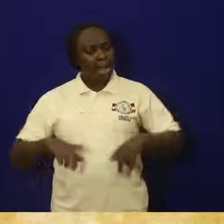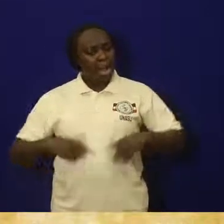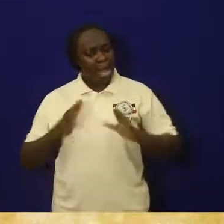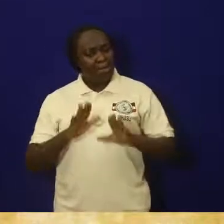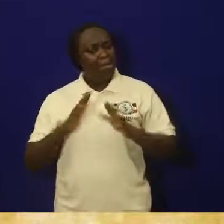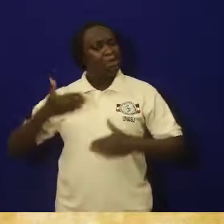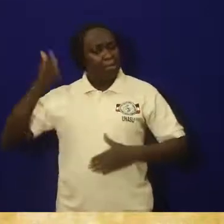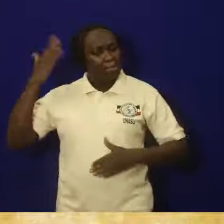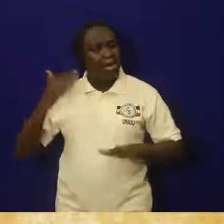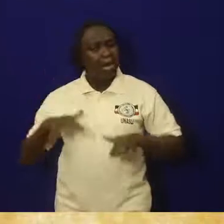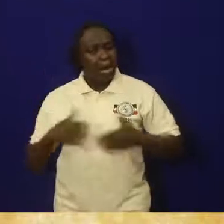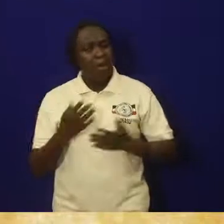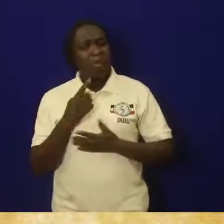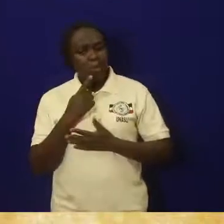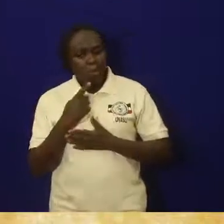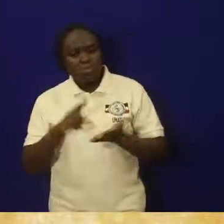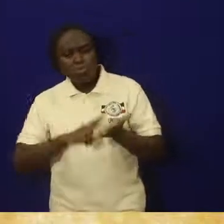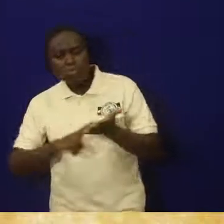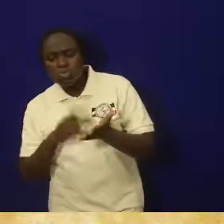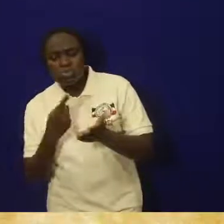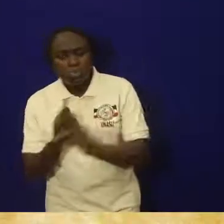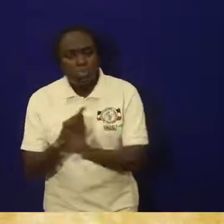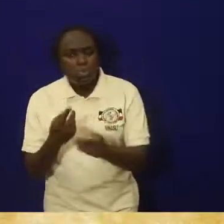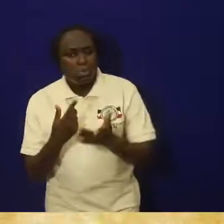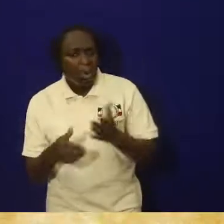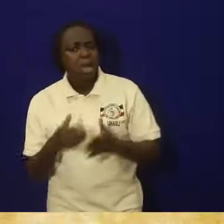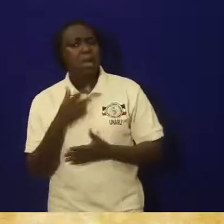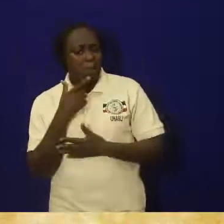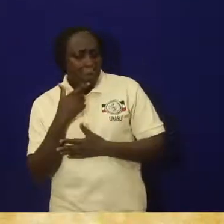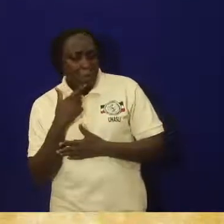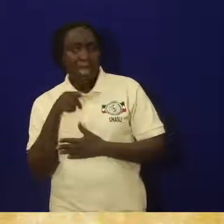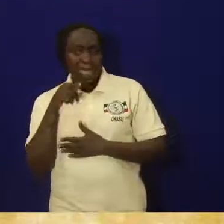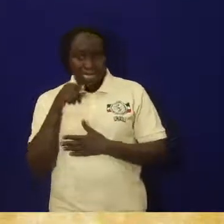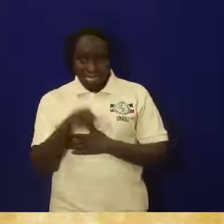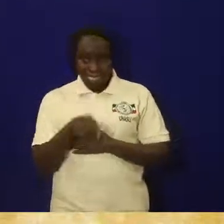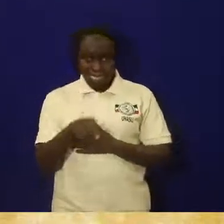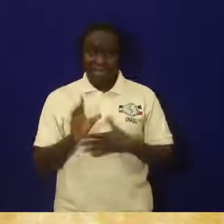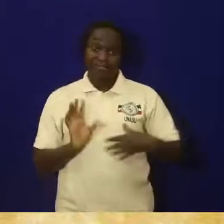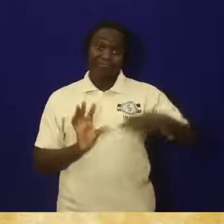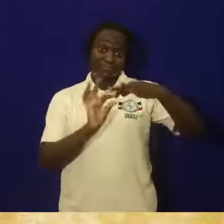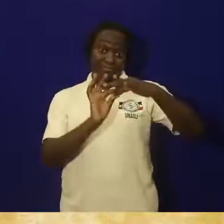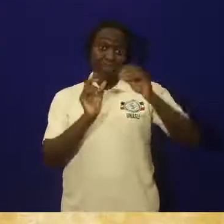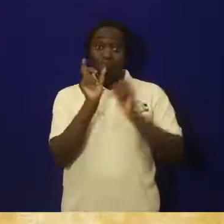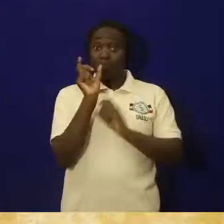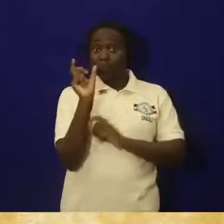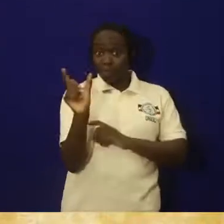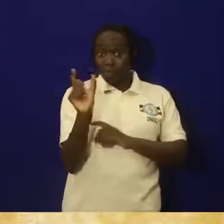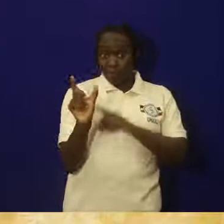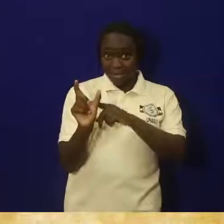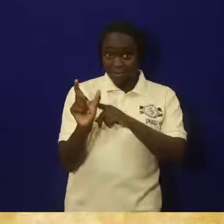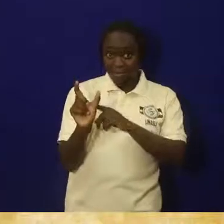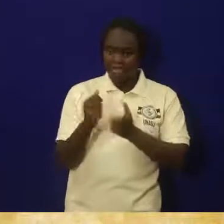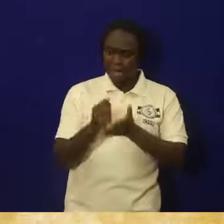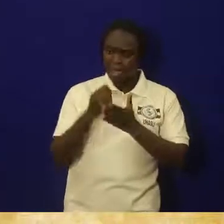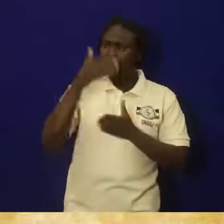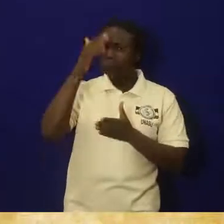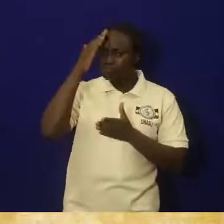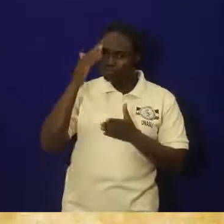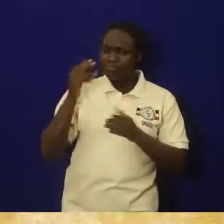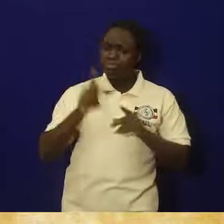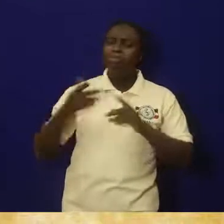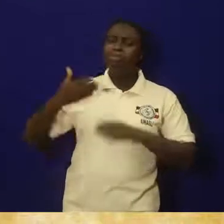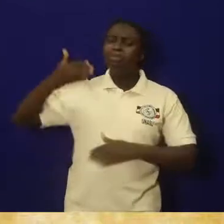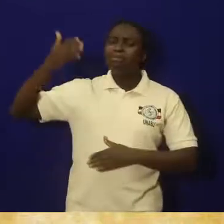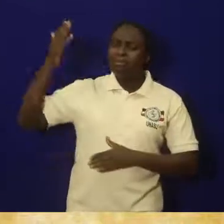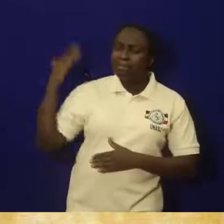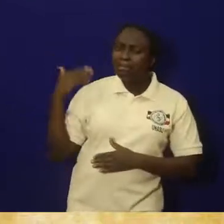life. So, akioroje is a scientific study of the remains and the tools.